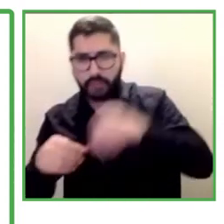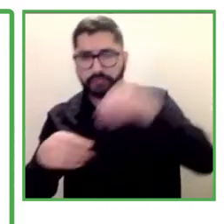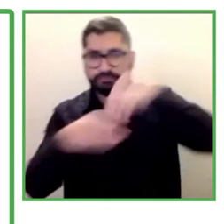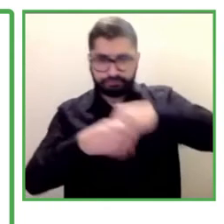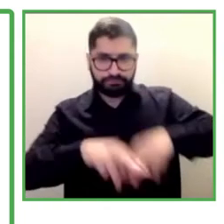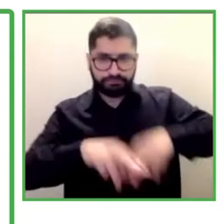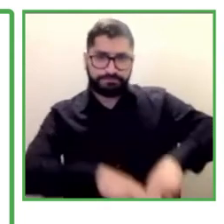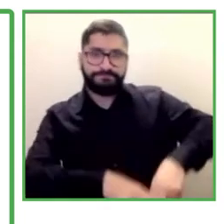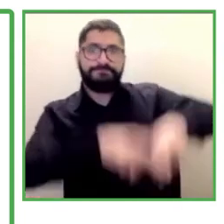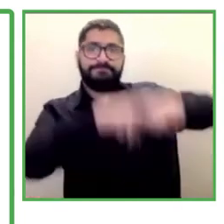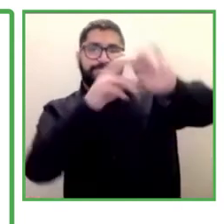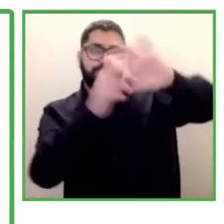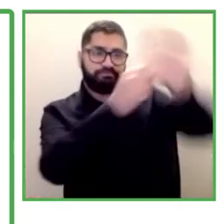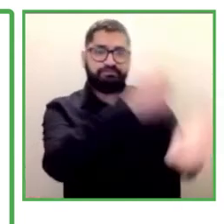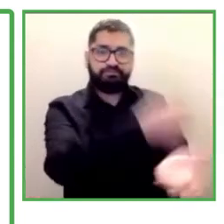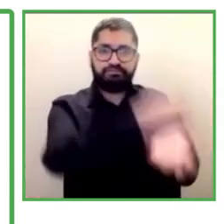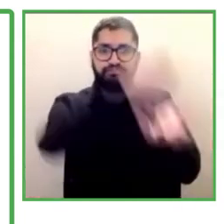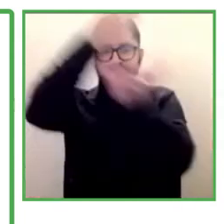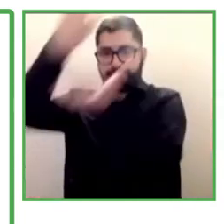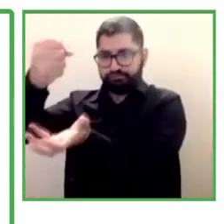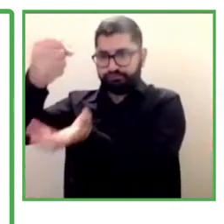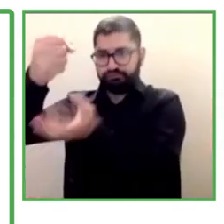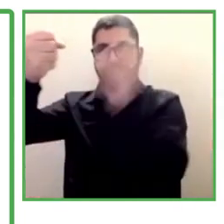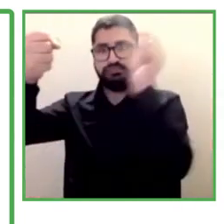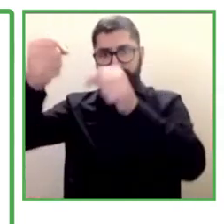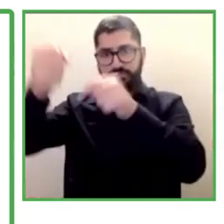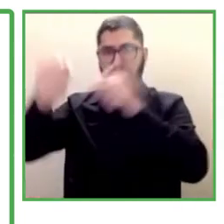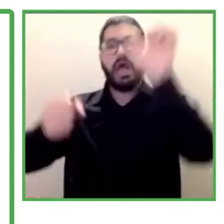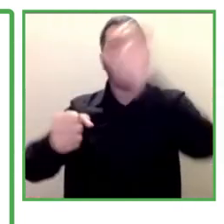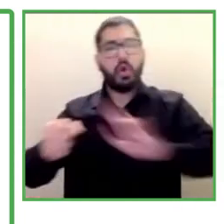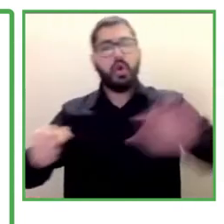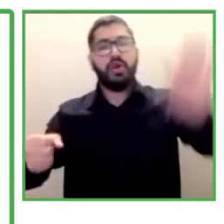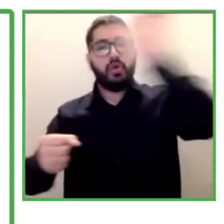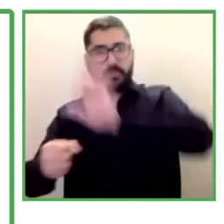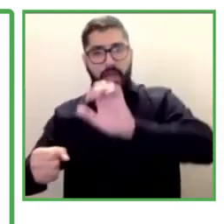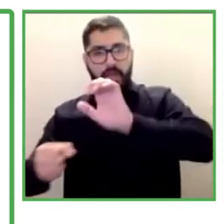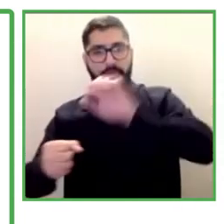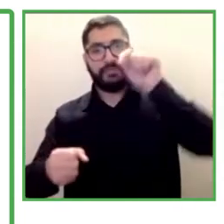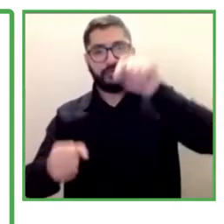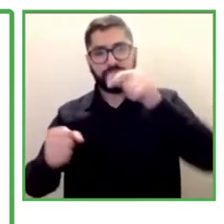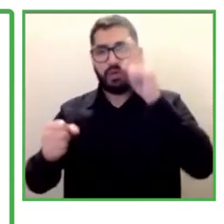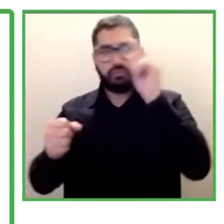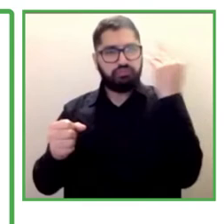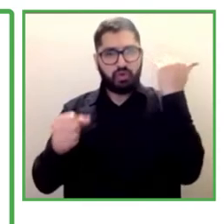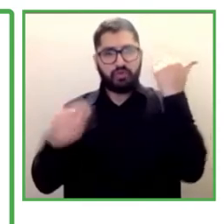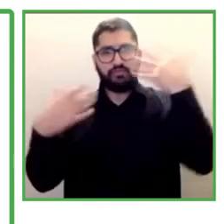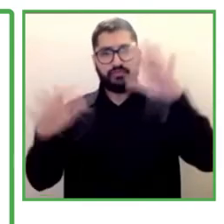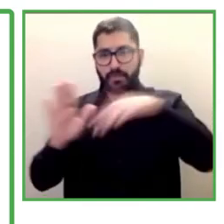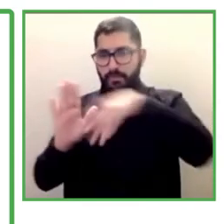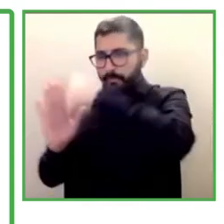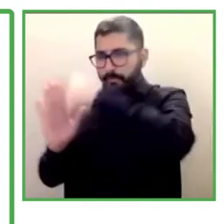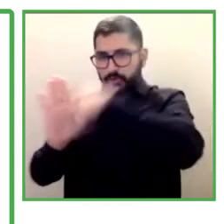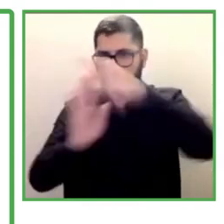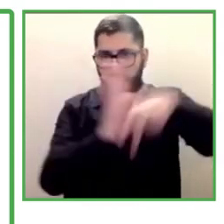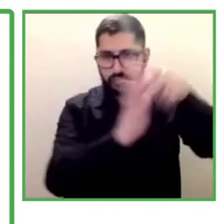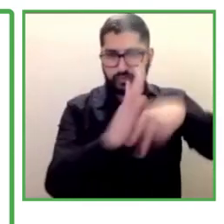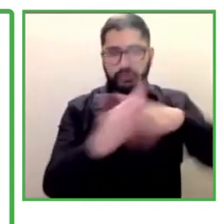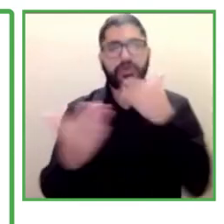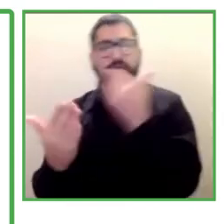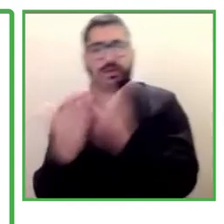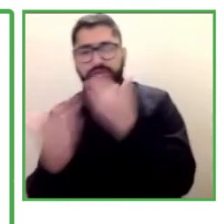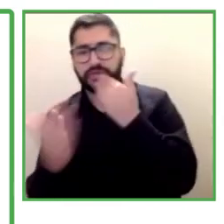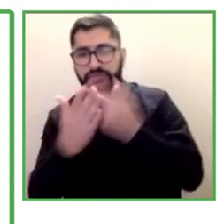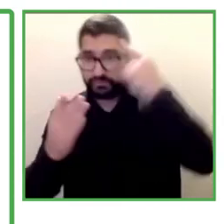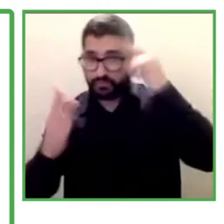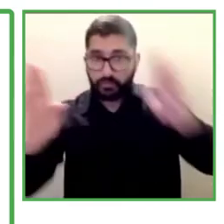quota for this kind of disability. So that's our project. Thank you so much for listening. Thank you.